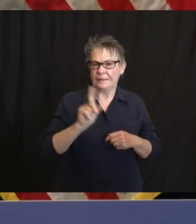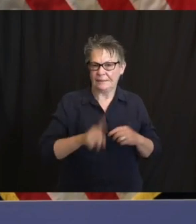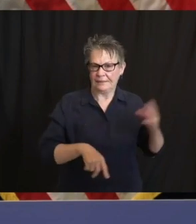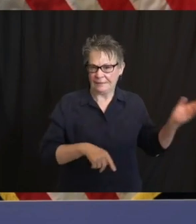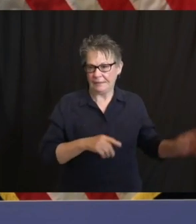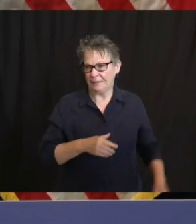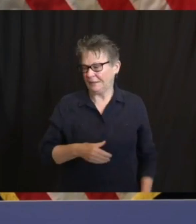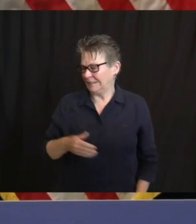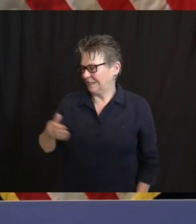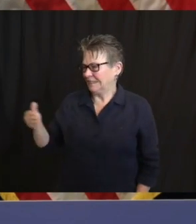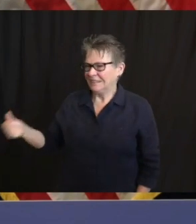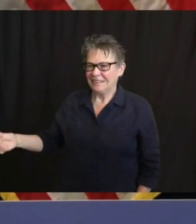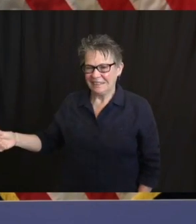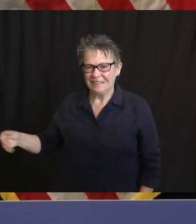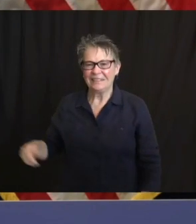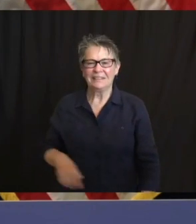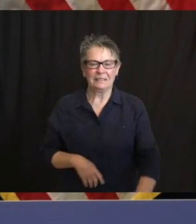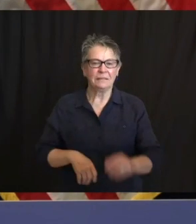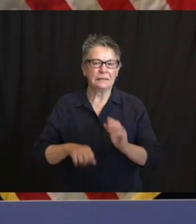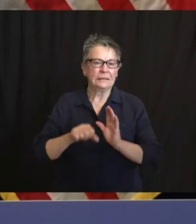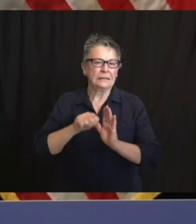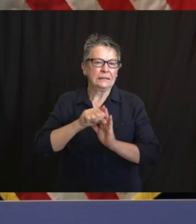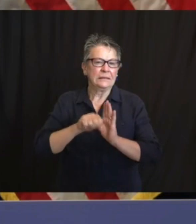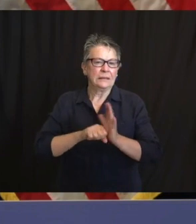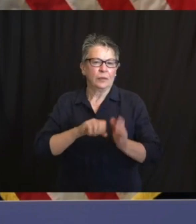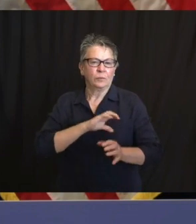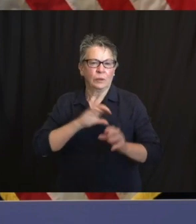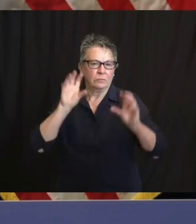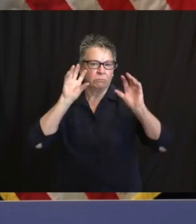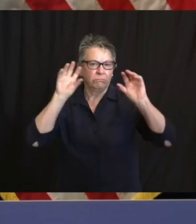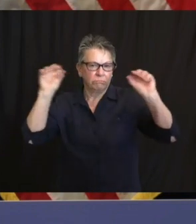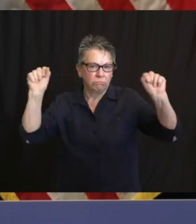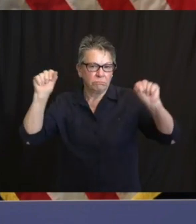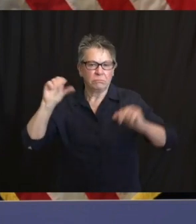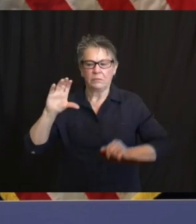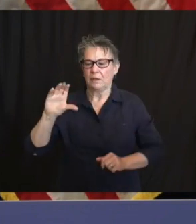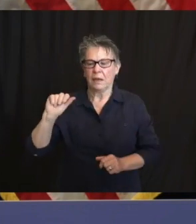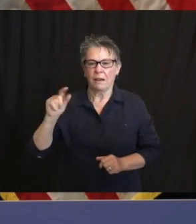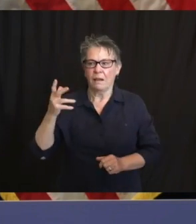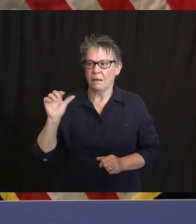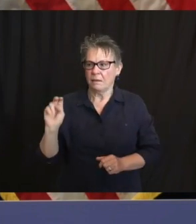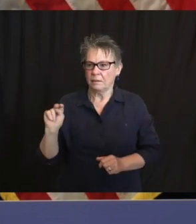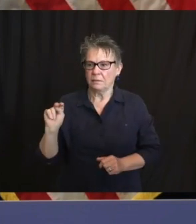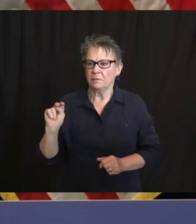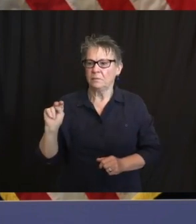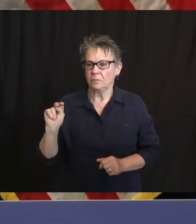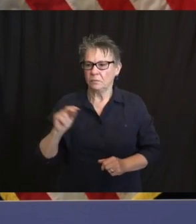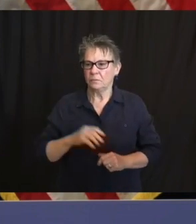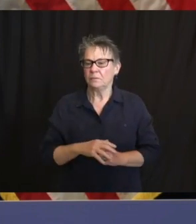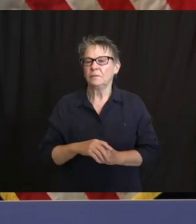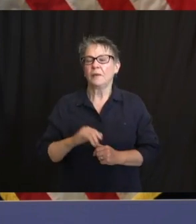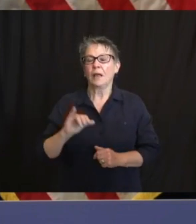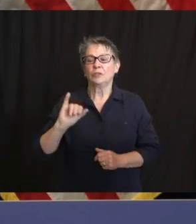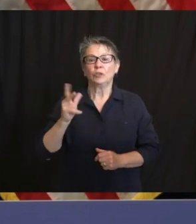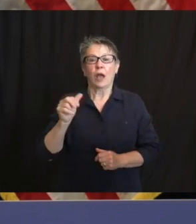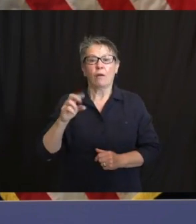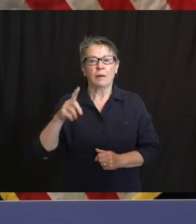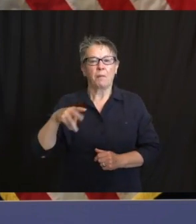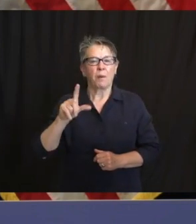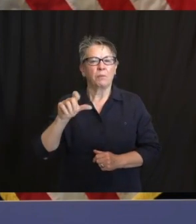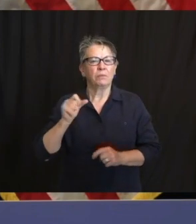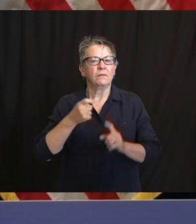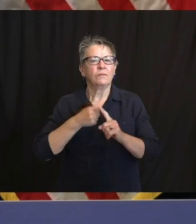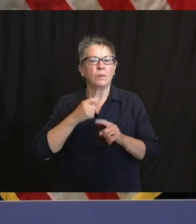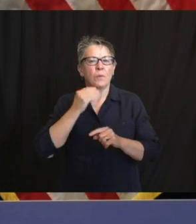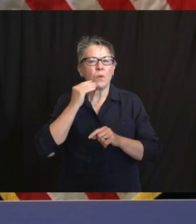of the State Police, Pat Callahan, Director of the Office of Homeland Security and Preparedness, Jared Maples, Chief Counsel Matt Placken will be with